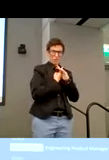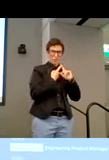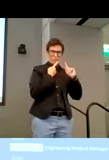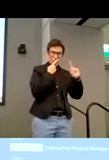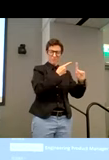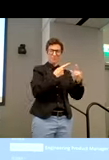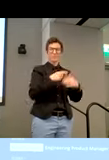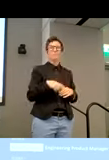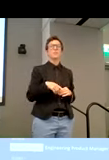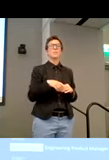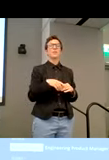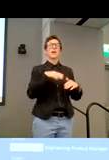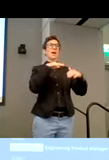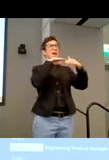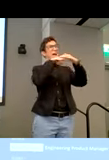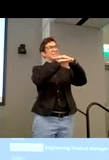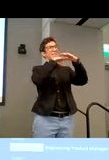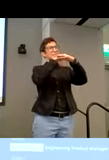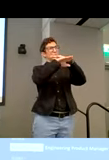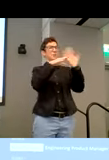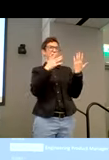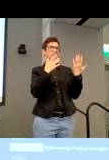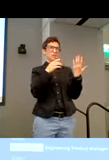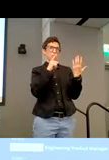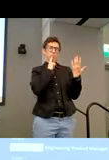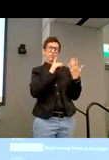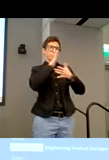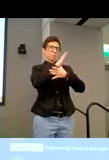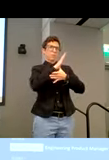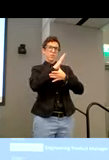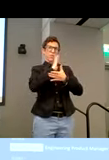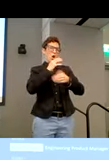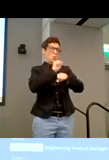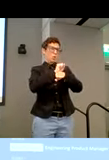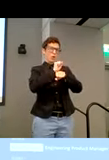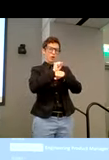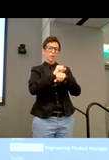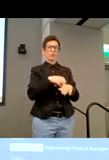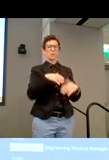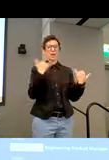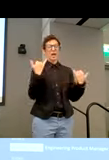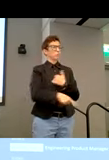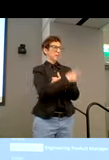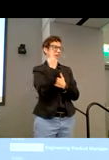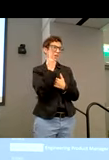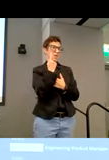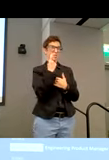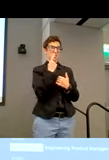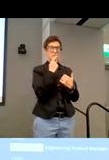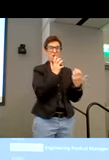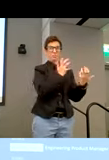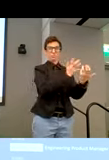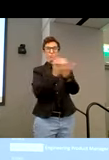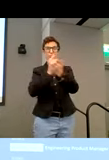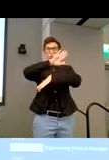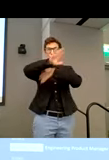that, you know, accessibility is really paramount for what we do. And then, of course, it now translates to every other vertical market.